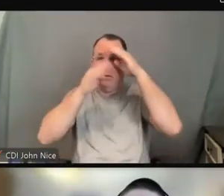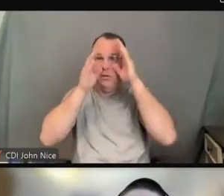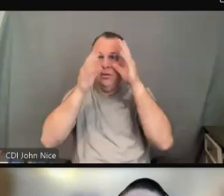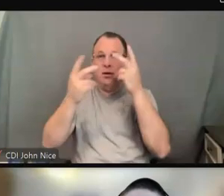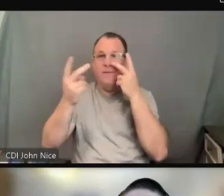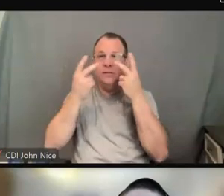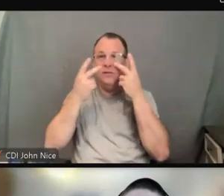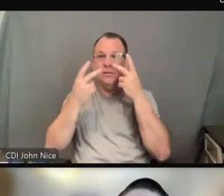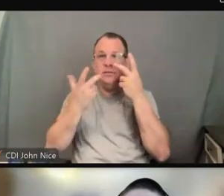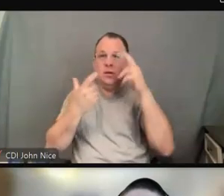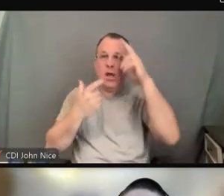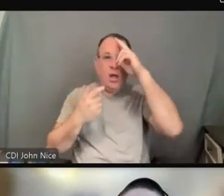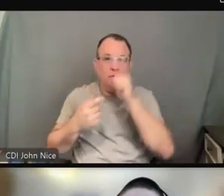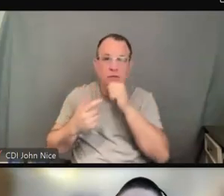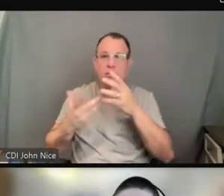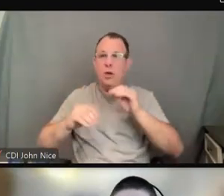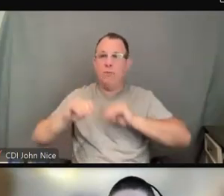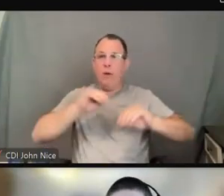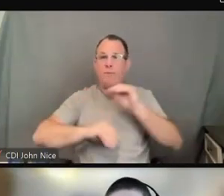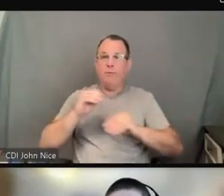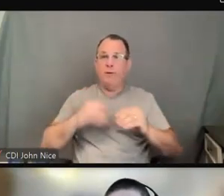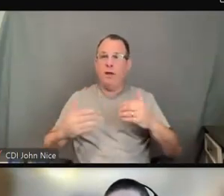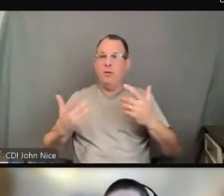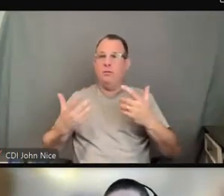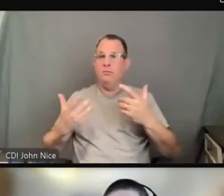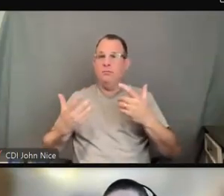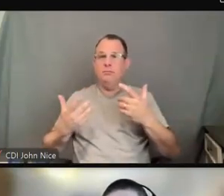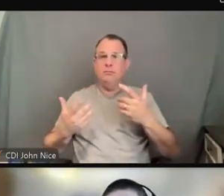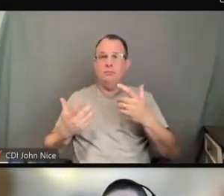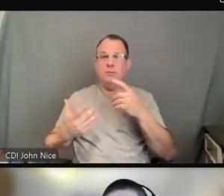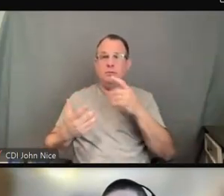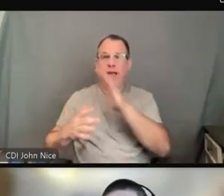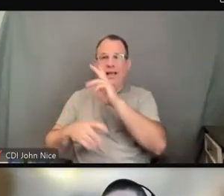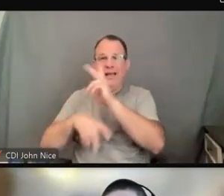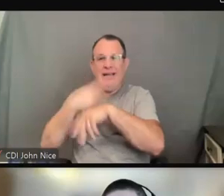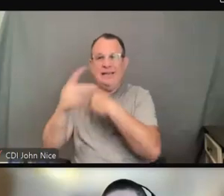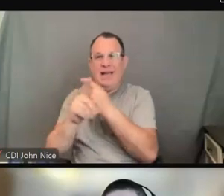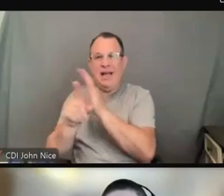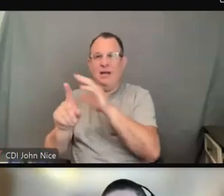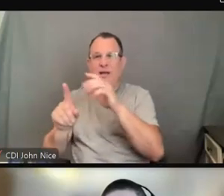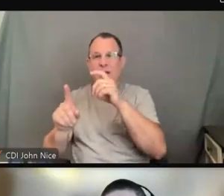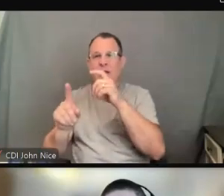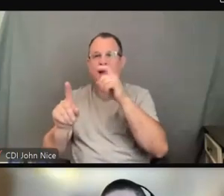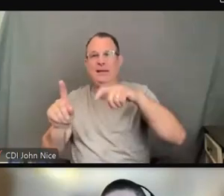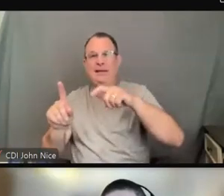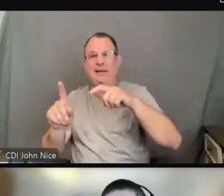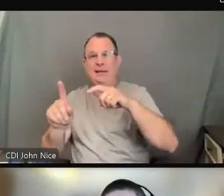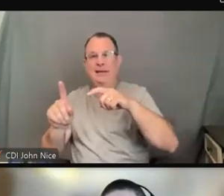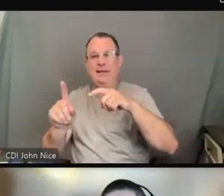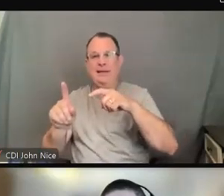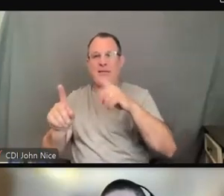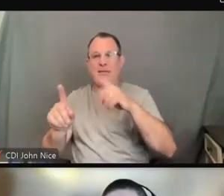would you need a certain type of interpreter? So yes, that has to be part of the consultation process.